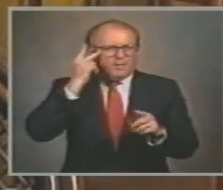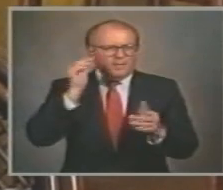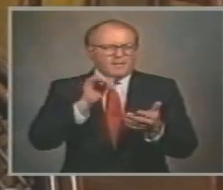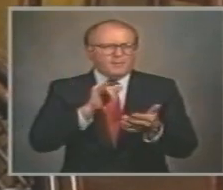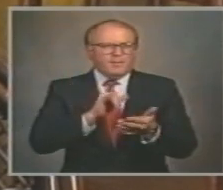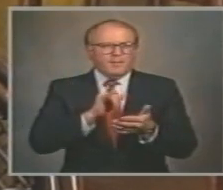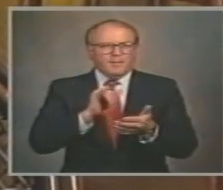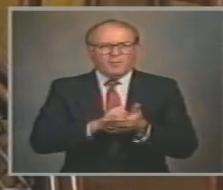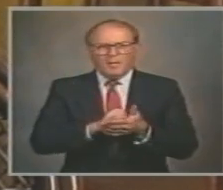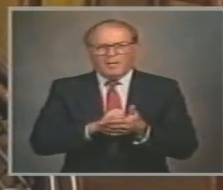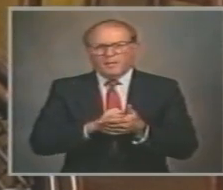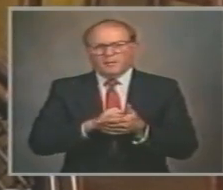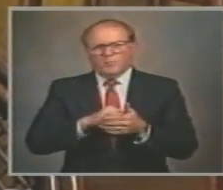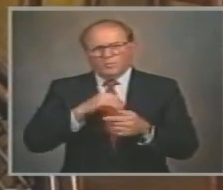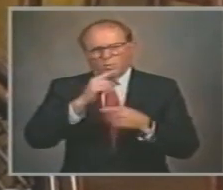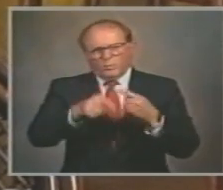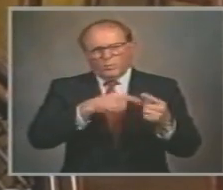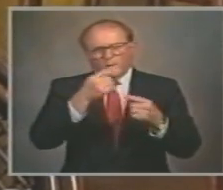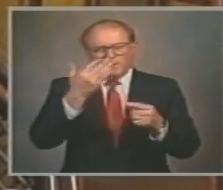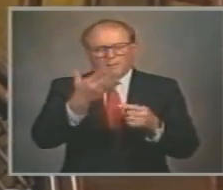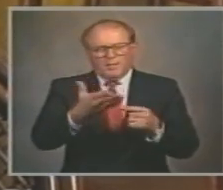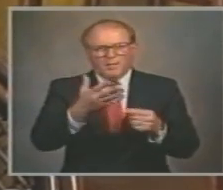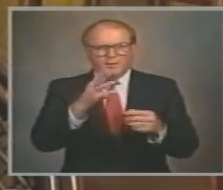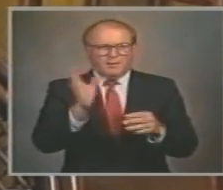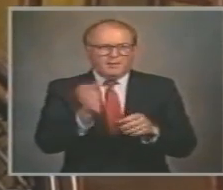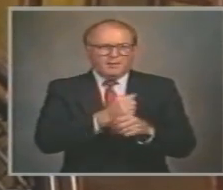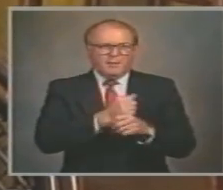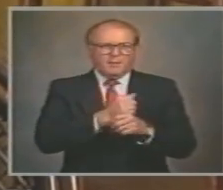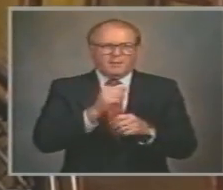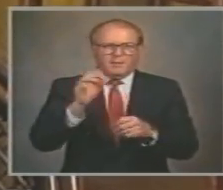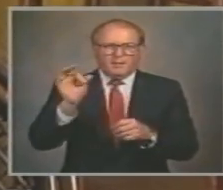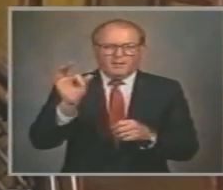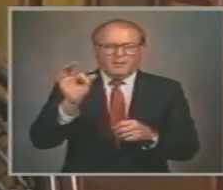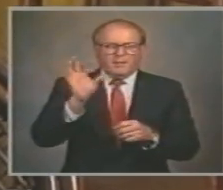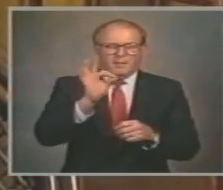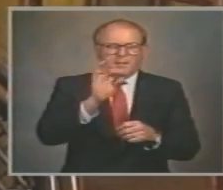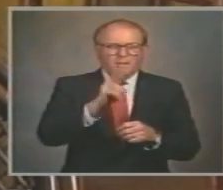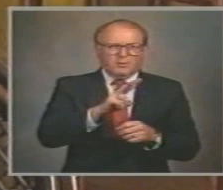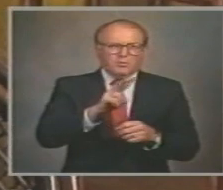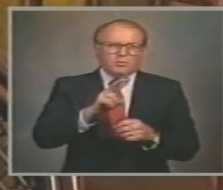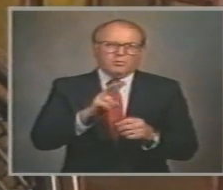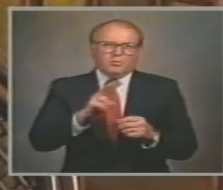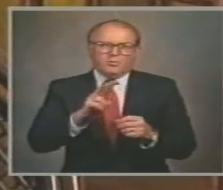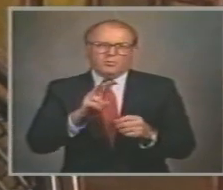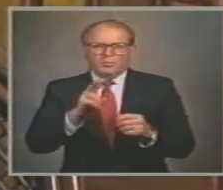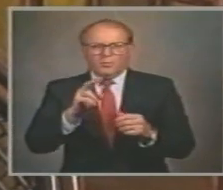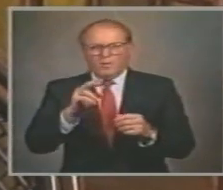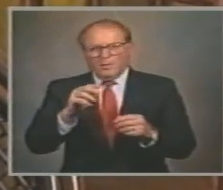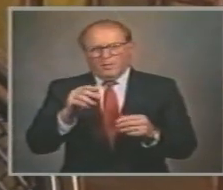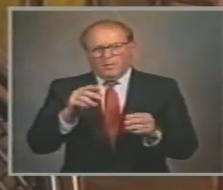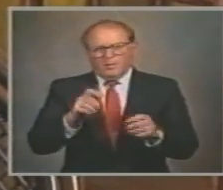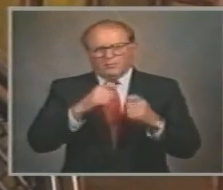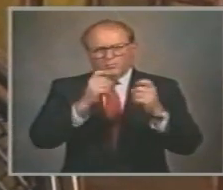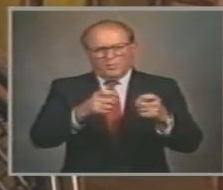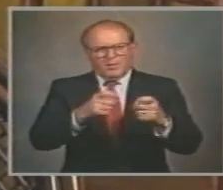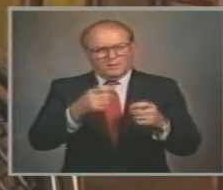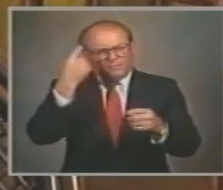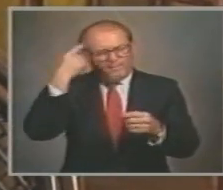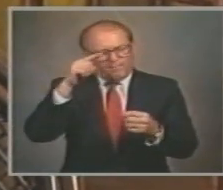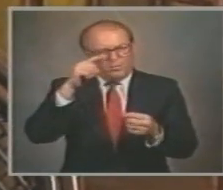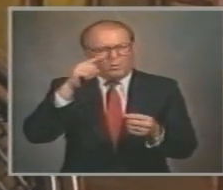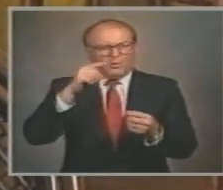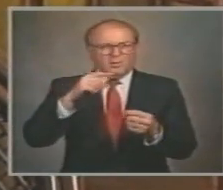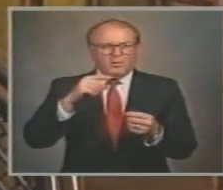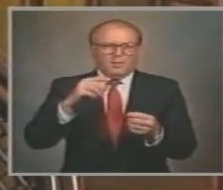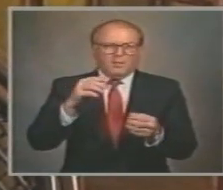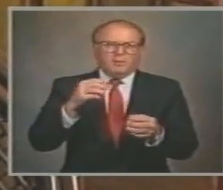Returned to receive the 1992 Templeton Prize For progress in religion He says to his dismay